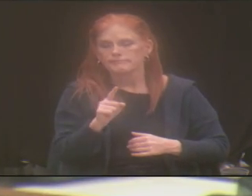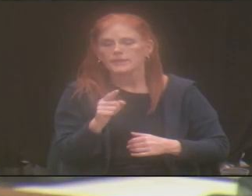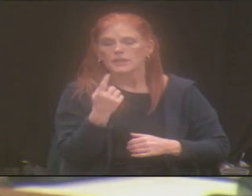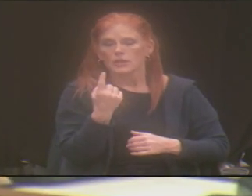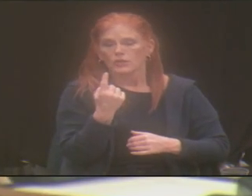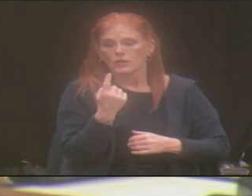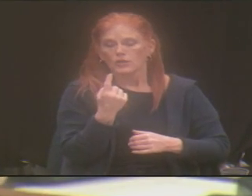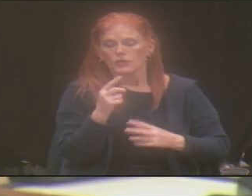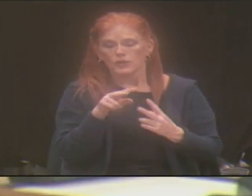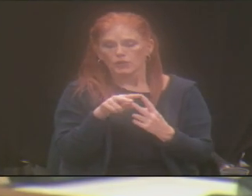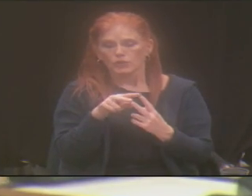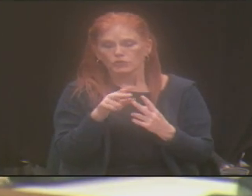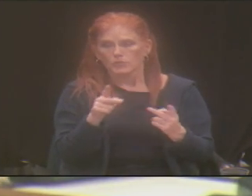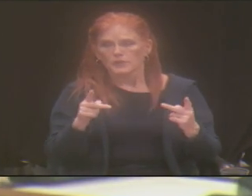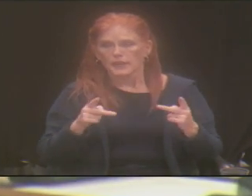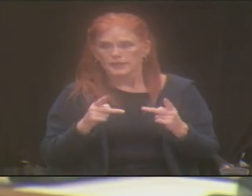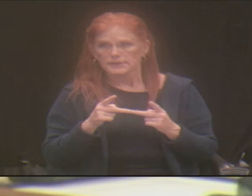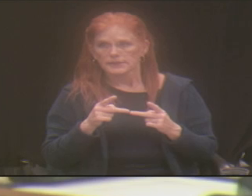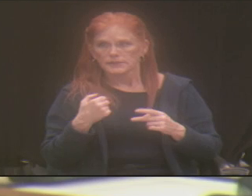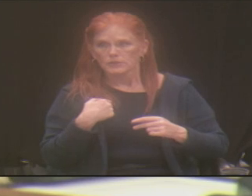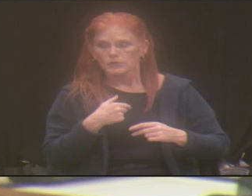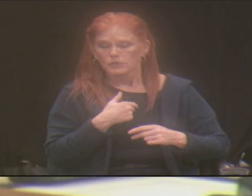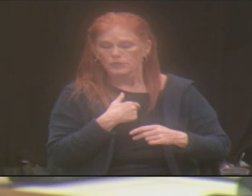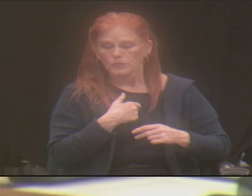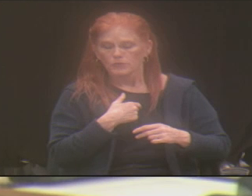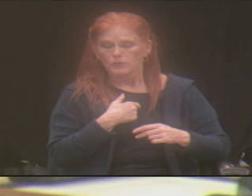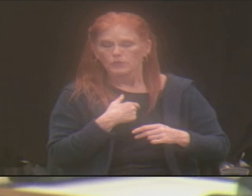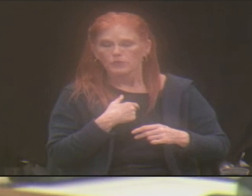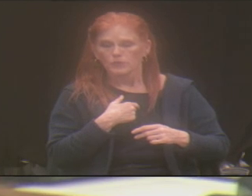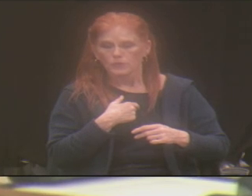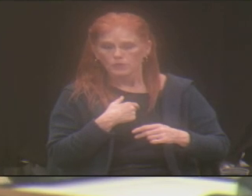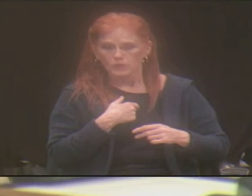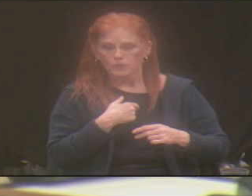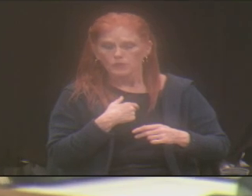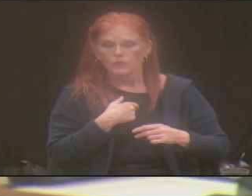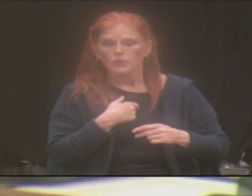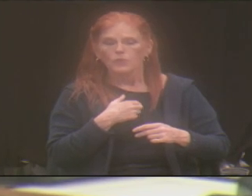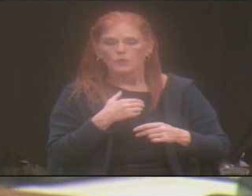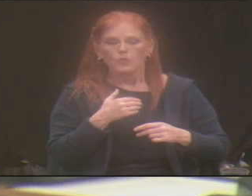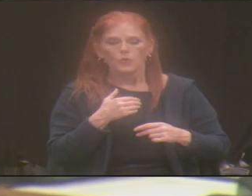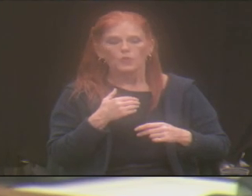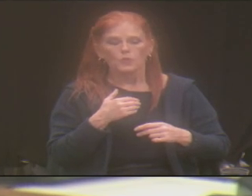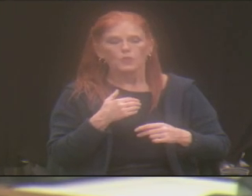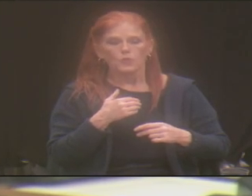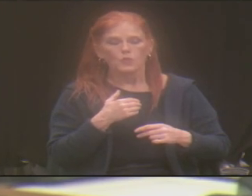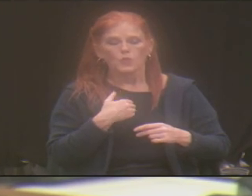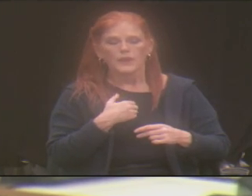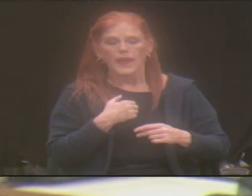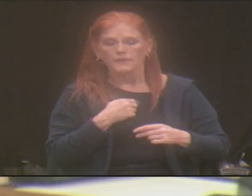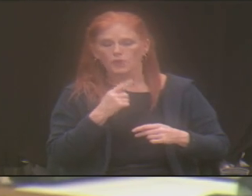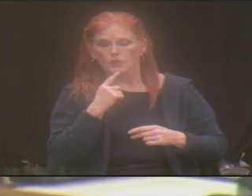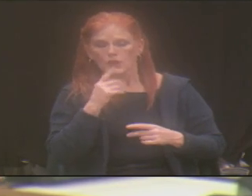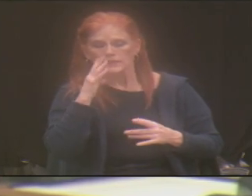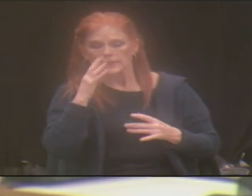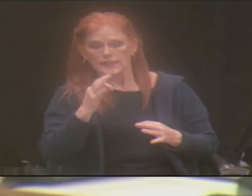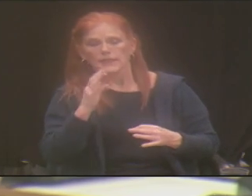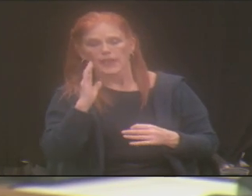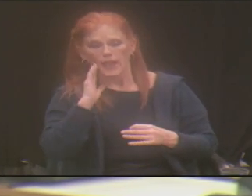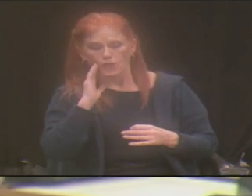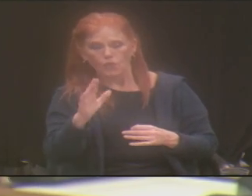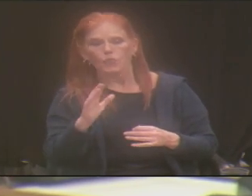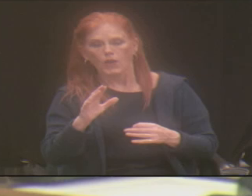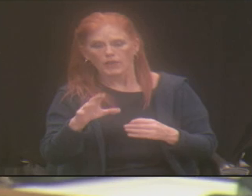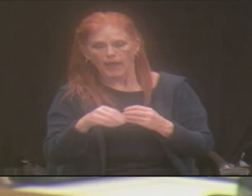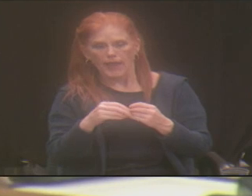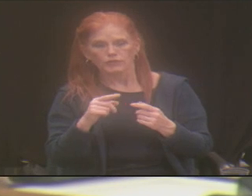There are two places that we have solidified and looked at expanding farther. And the first is